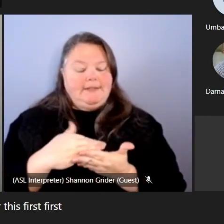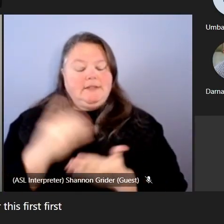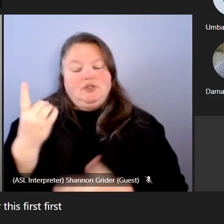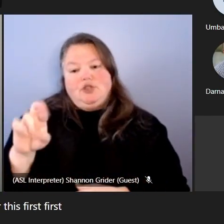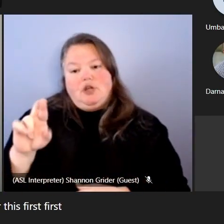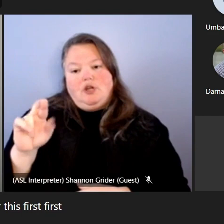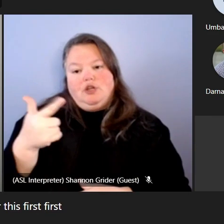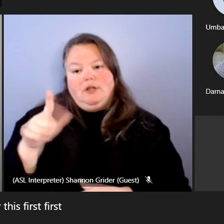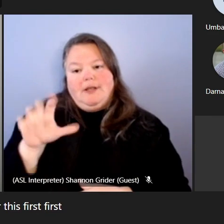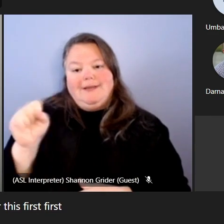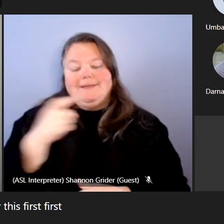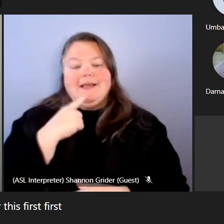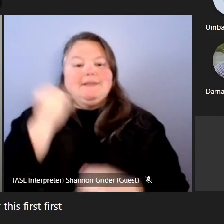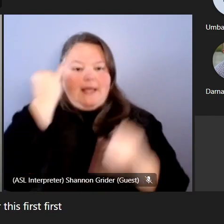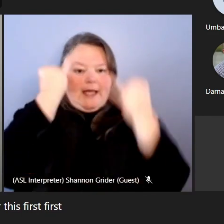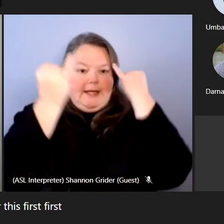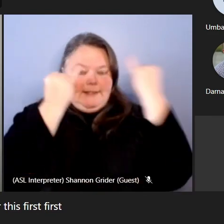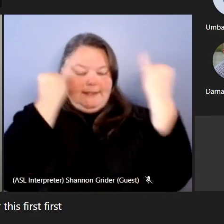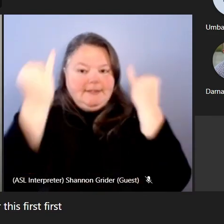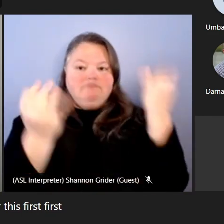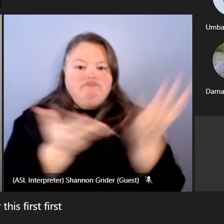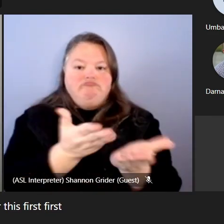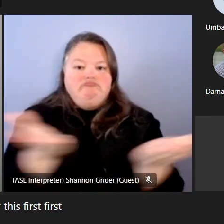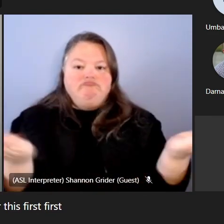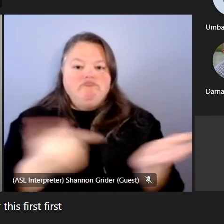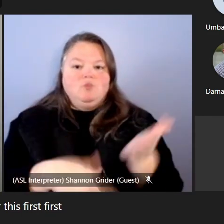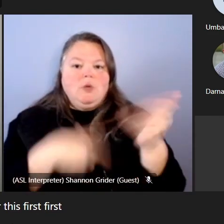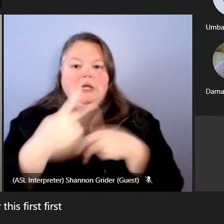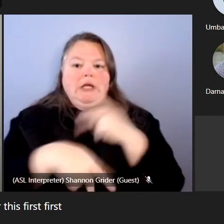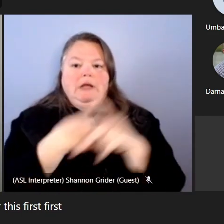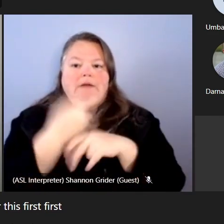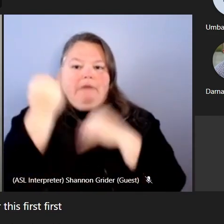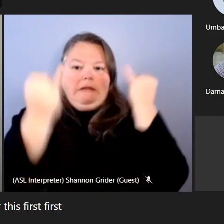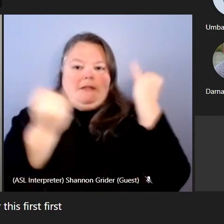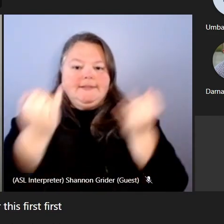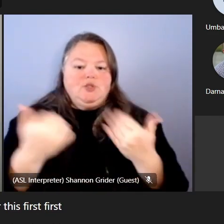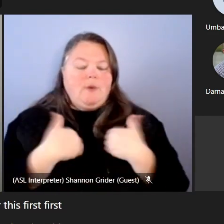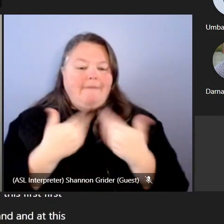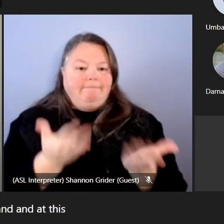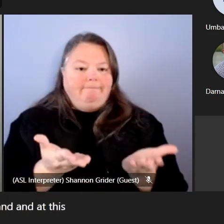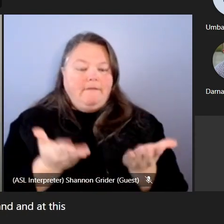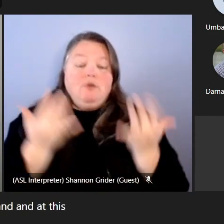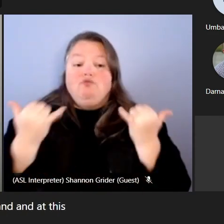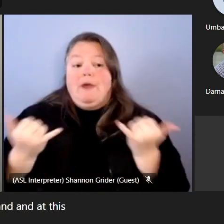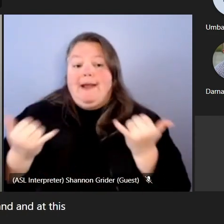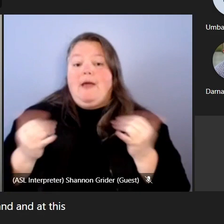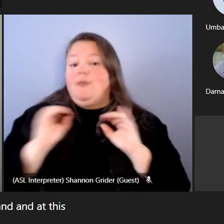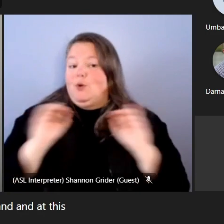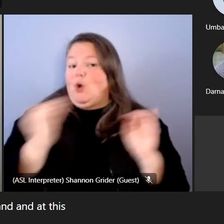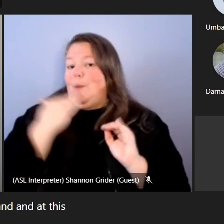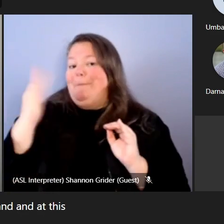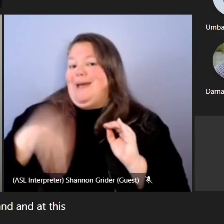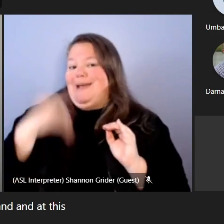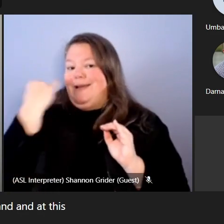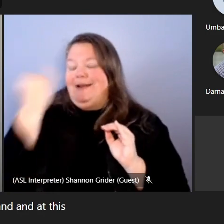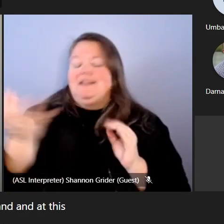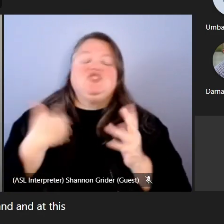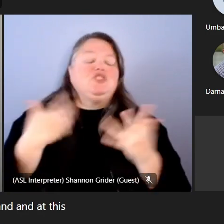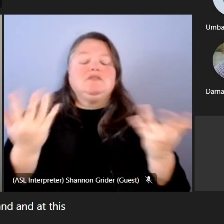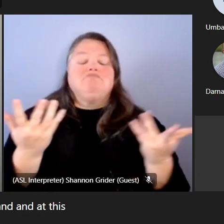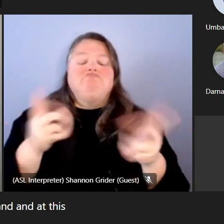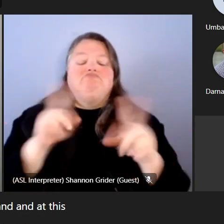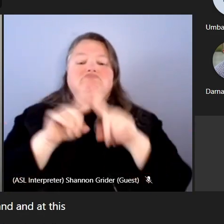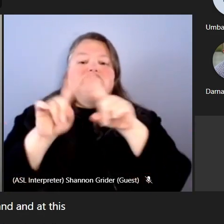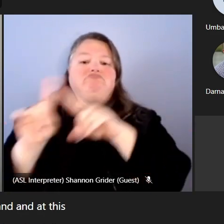ideation so what ideas are out there and and at this point there aren't any bad ideas so uh just topics that